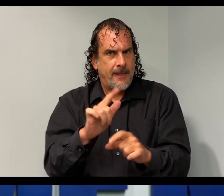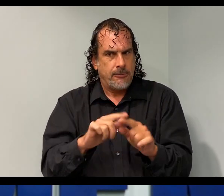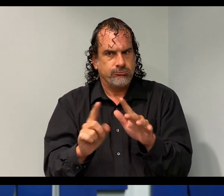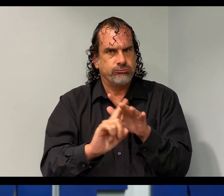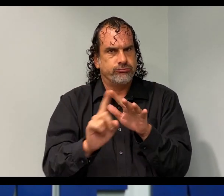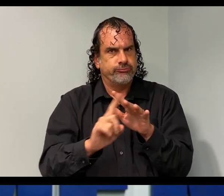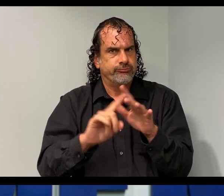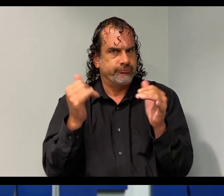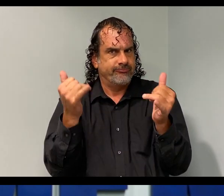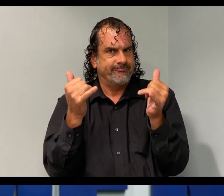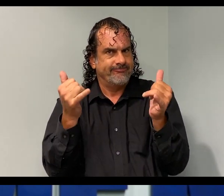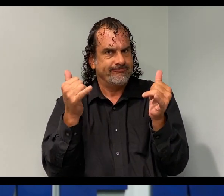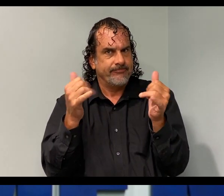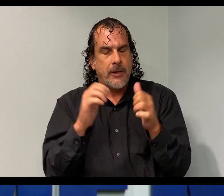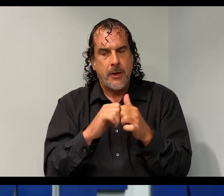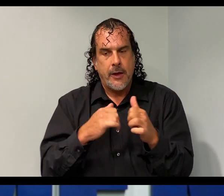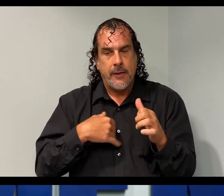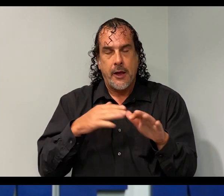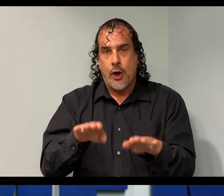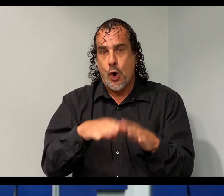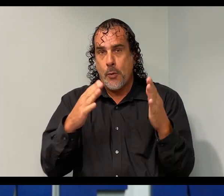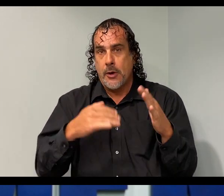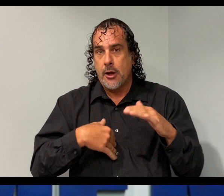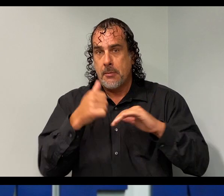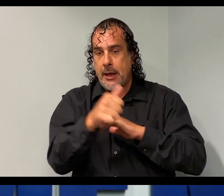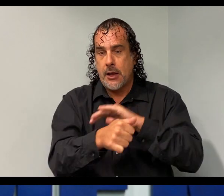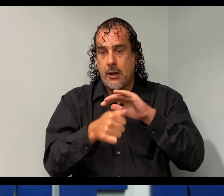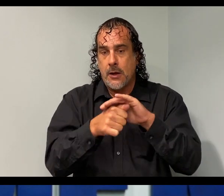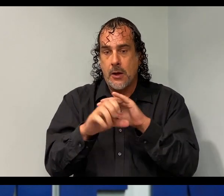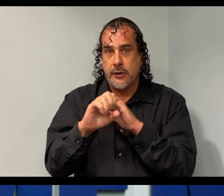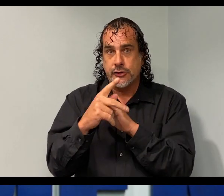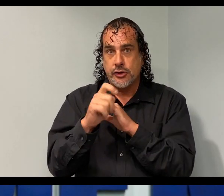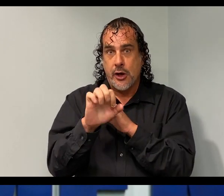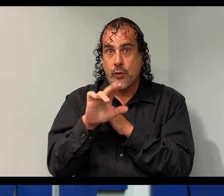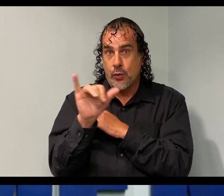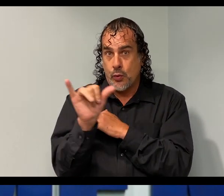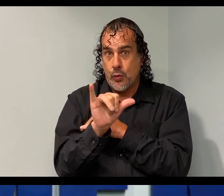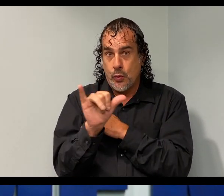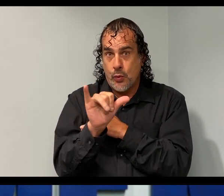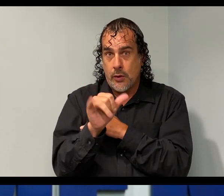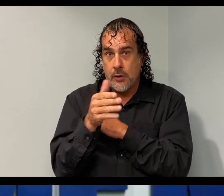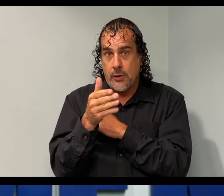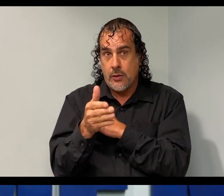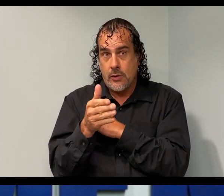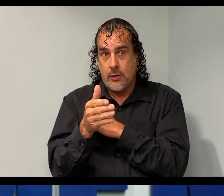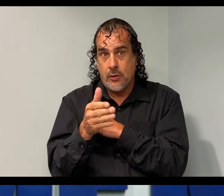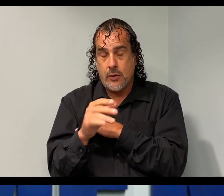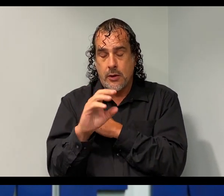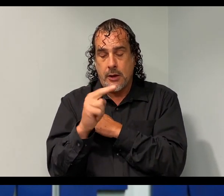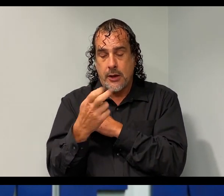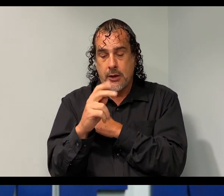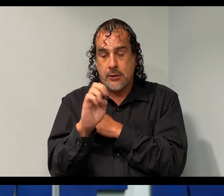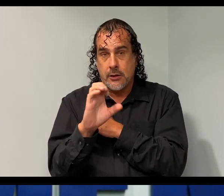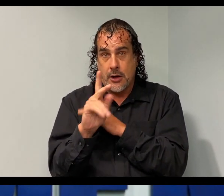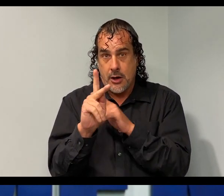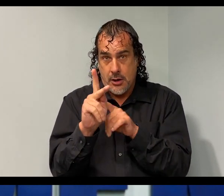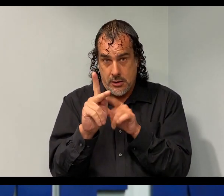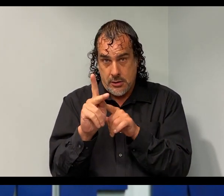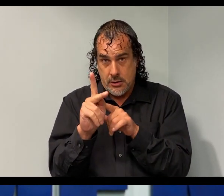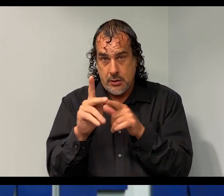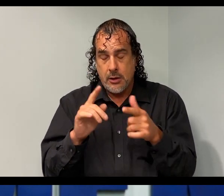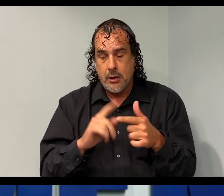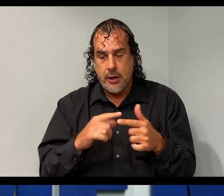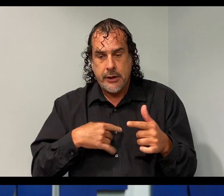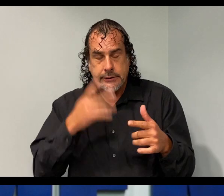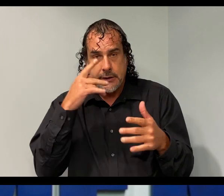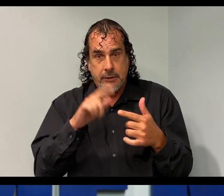And Hancock County is slated to open up a shelter there. The big key takeaway from this storm is that it did make some abrupt changes.